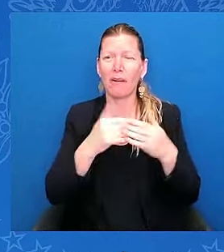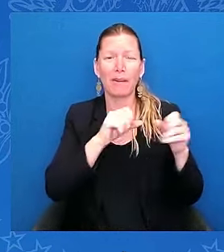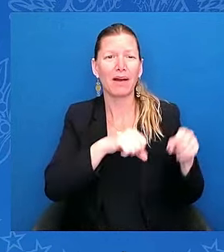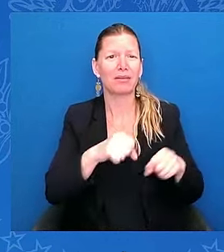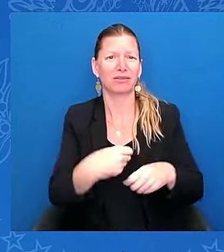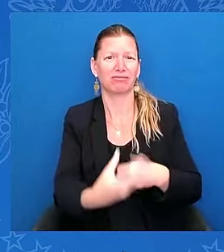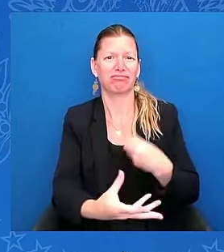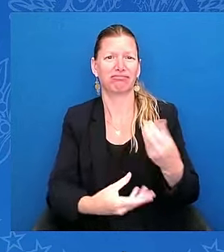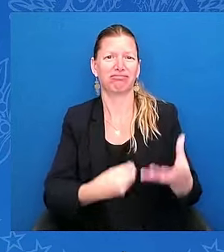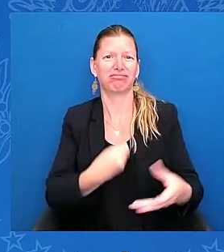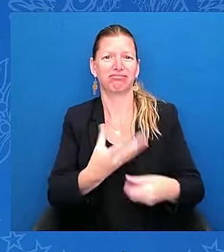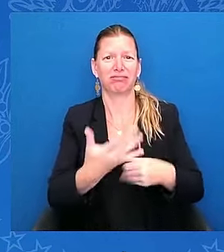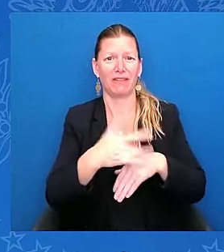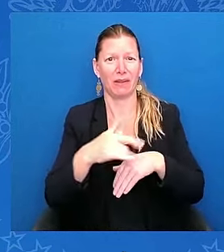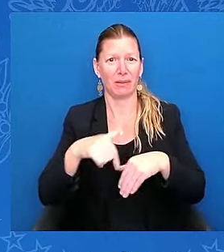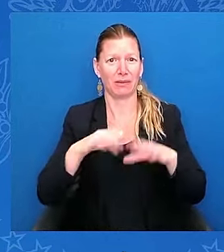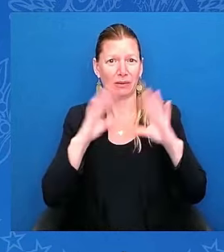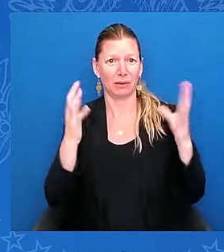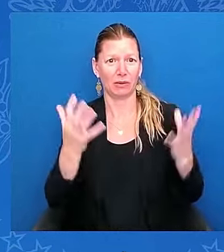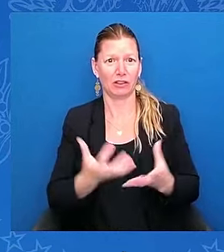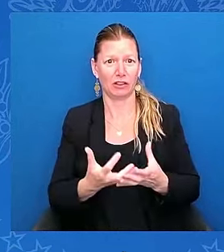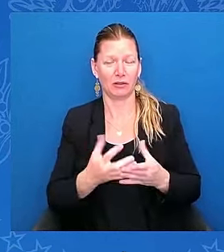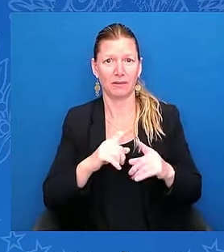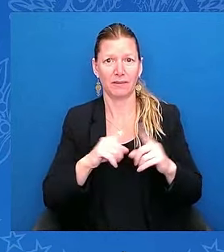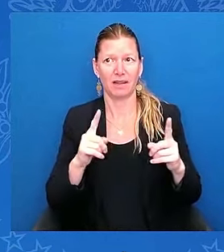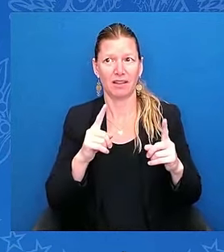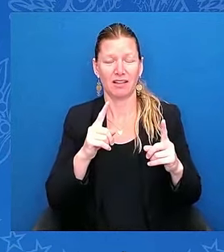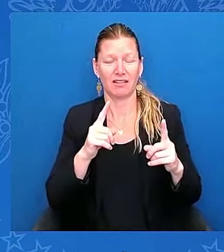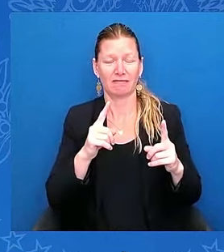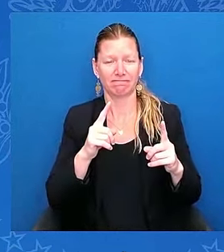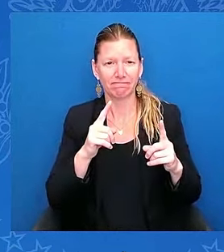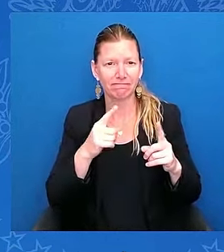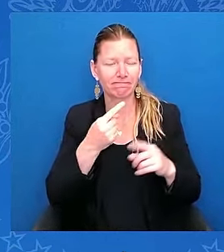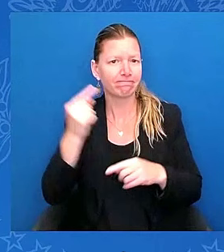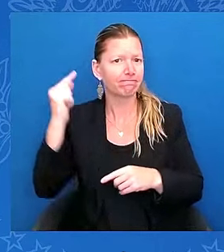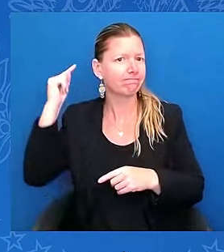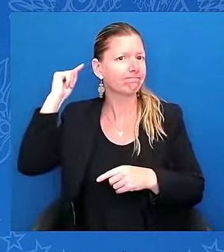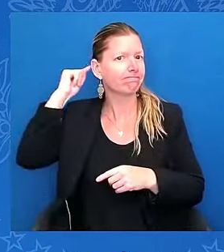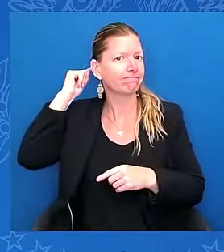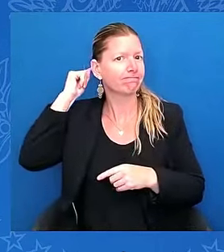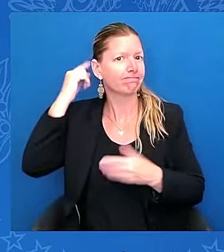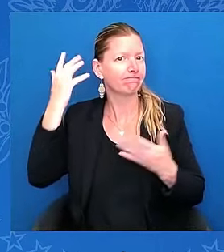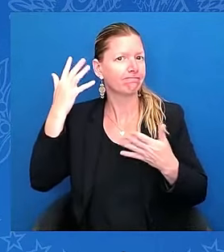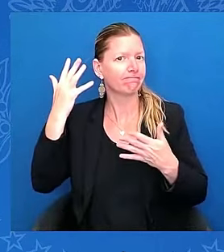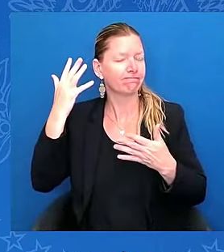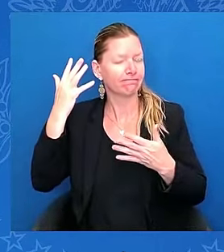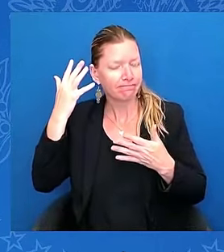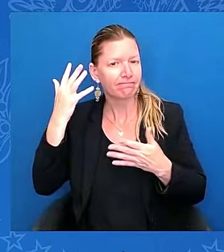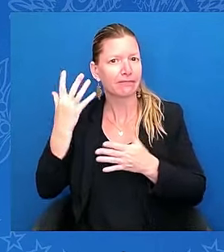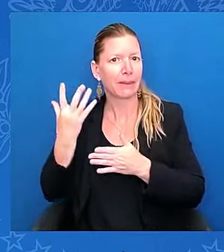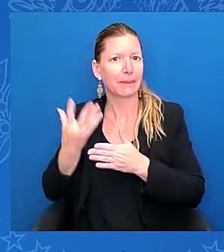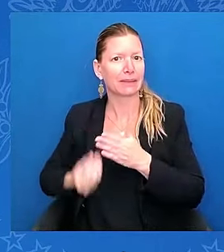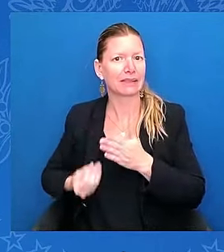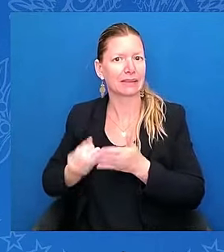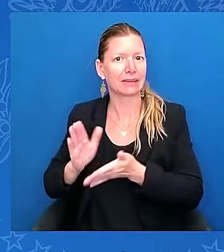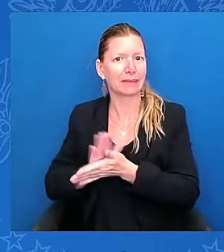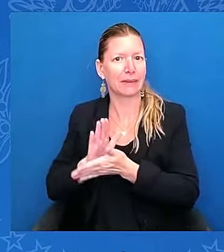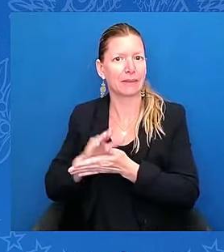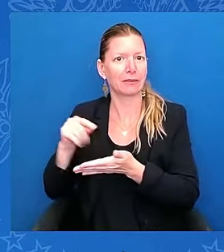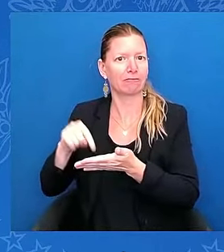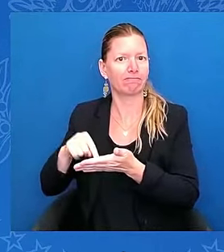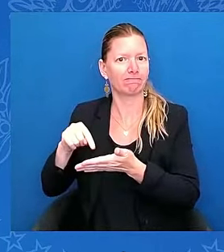A missing piece of paper. The possibility that your family may not be able to stay together.